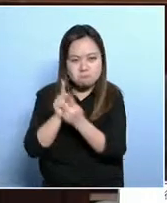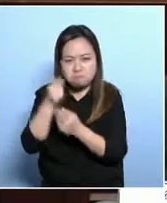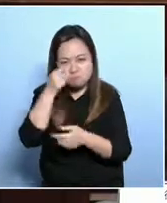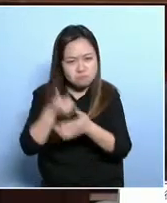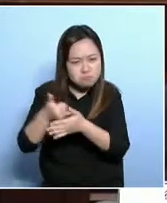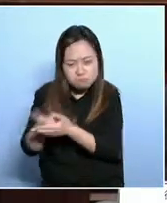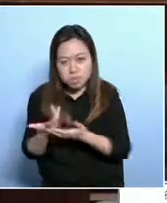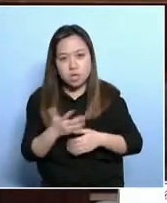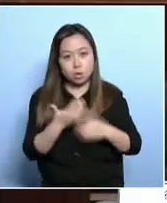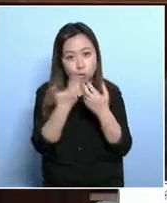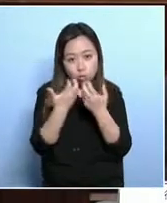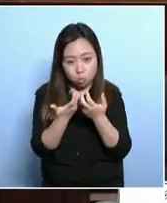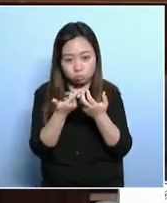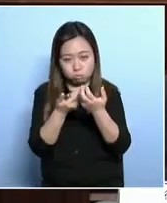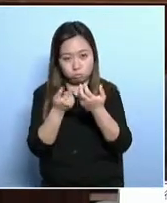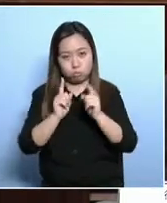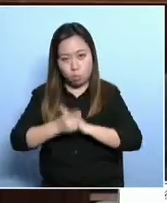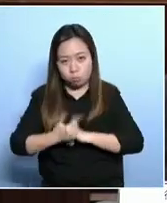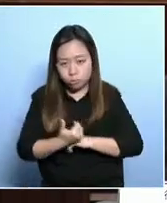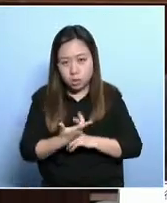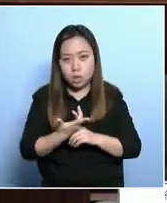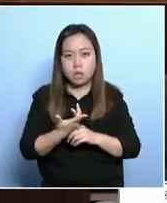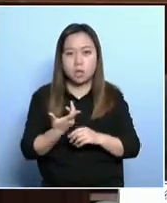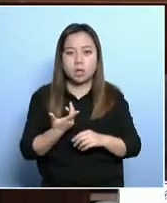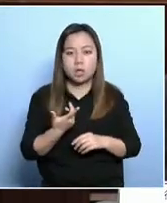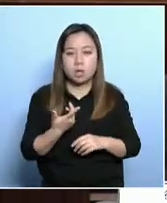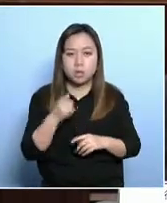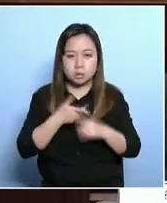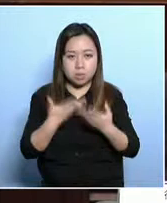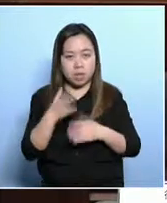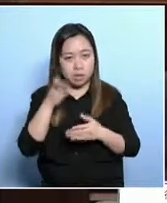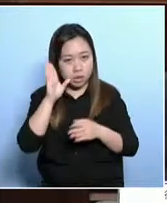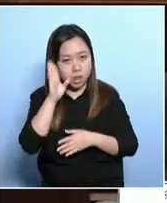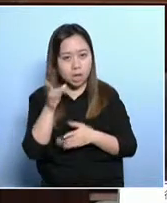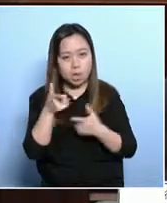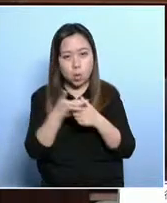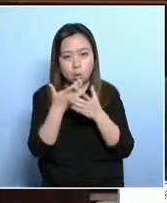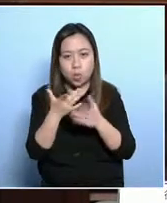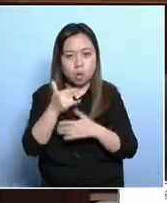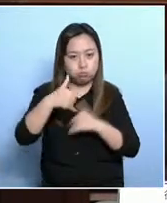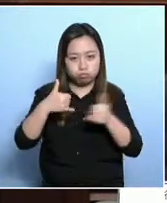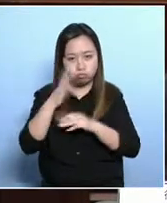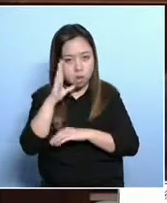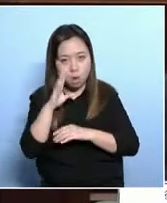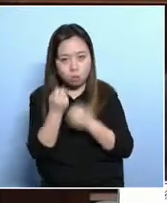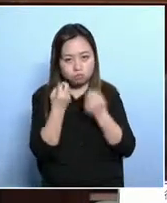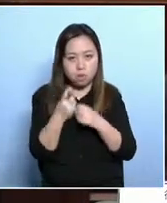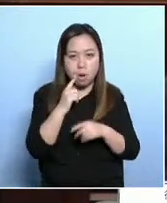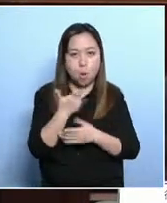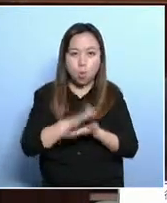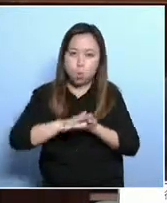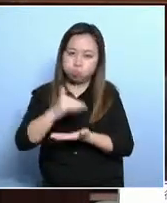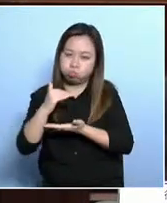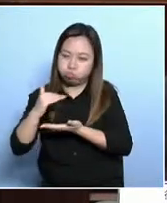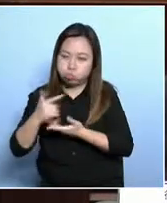understand the difficulties faced by various groups. A lot of this cannot be quantified. Now, the advantage